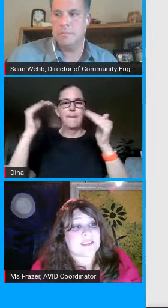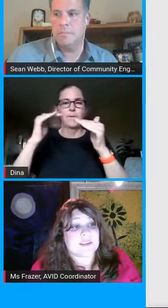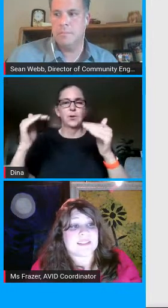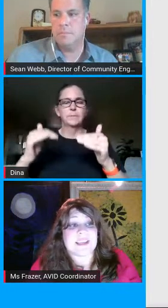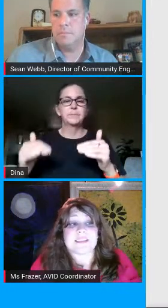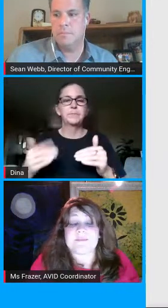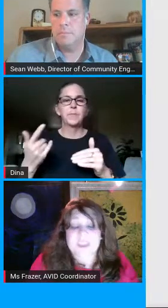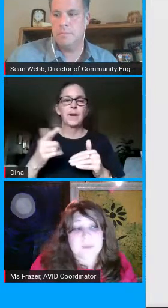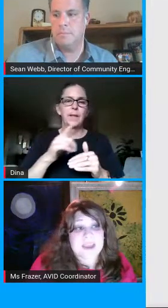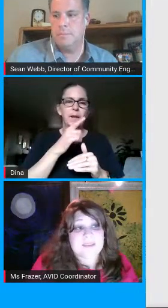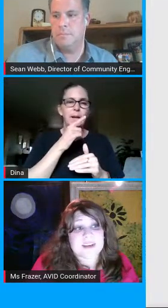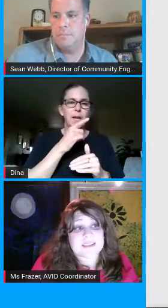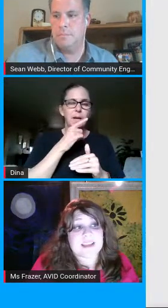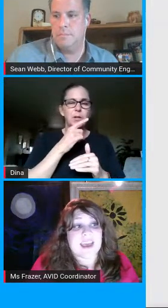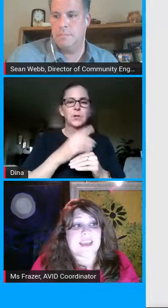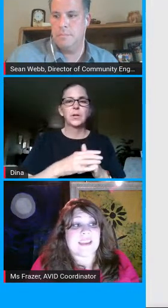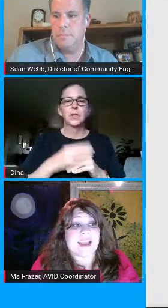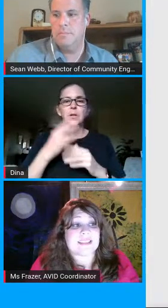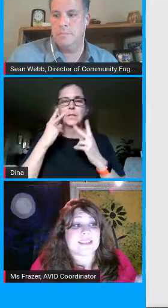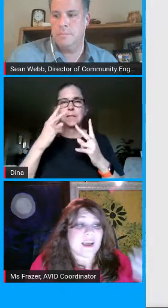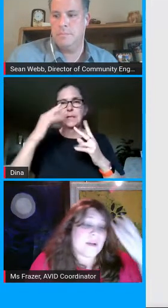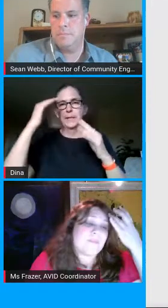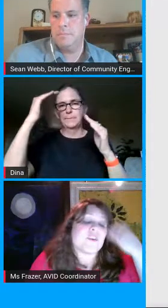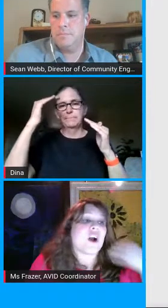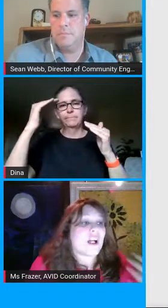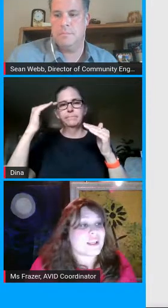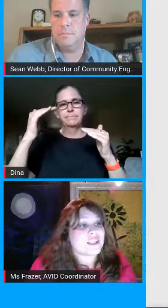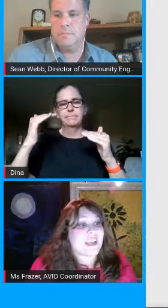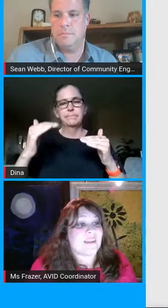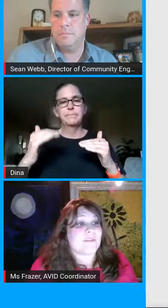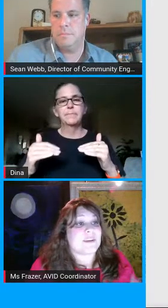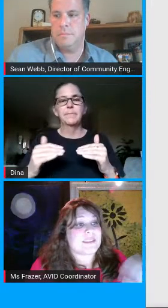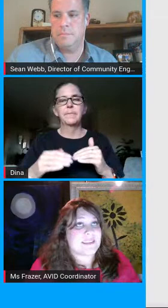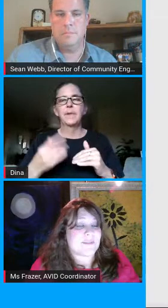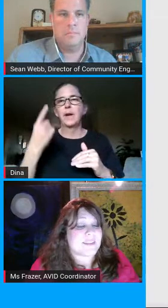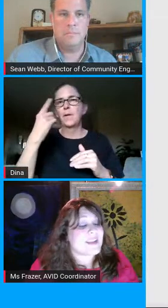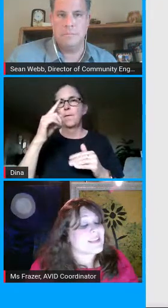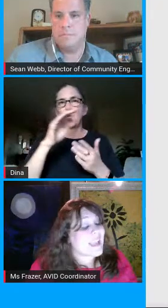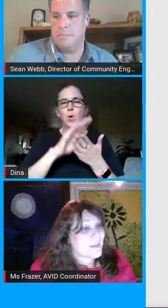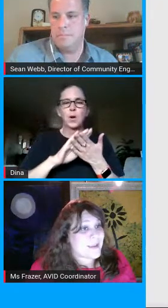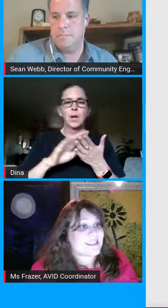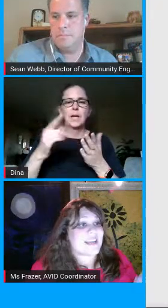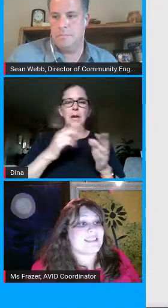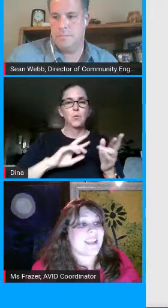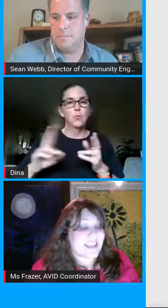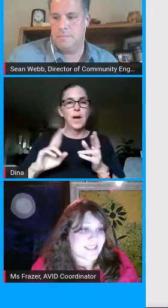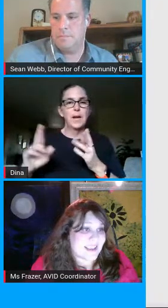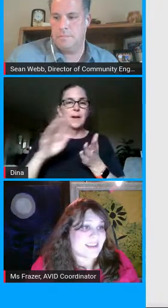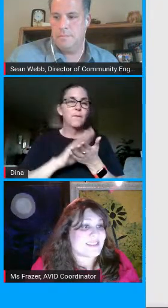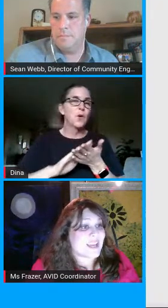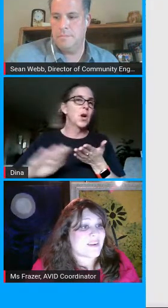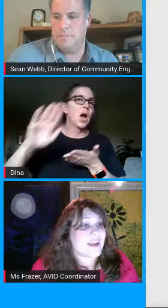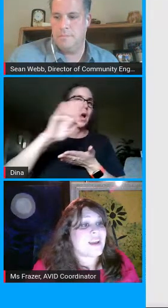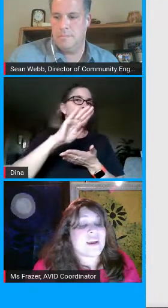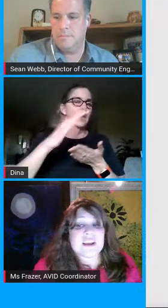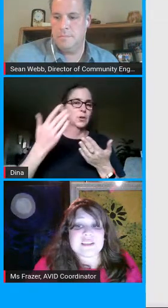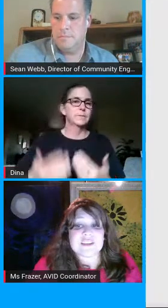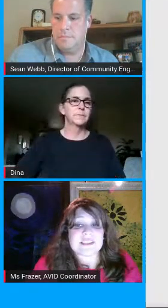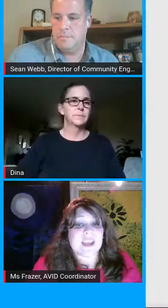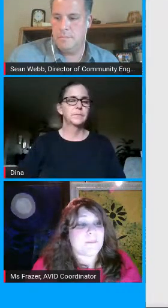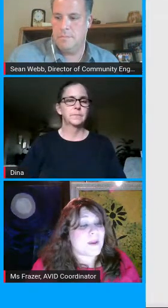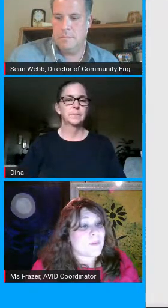means that your students get b waivers and gets um for college and for different things like ap testing as etc